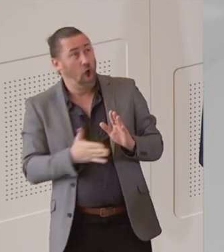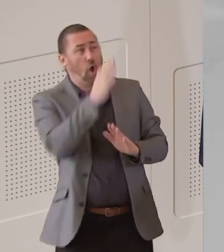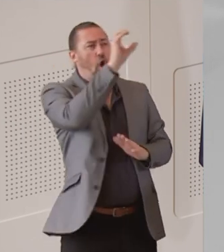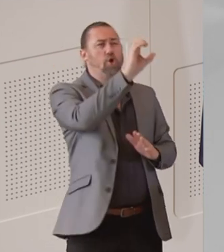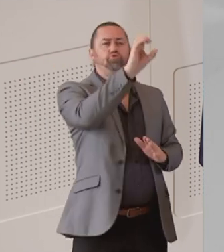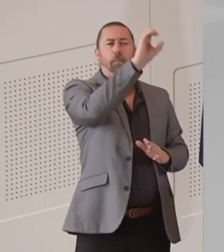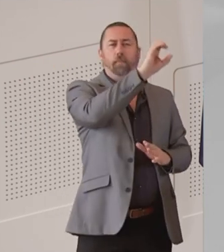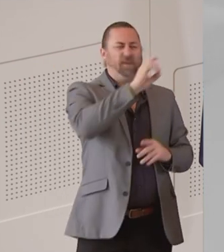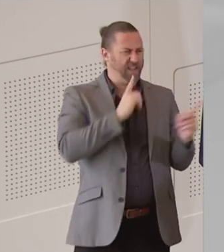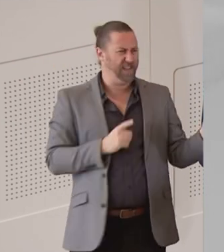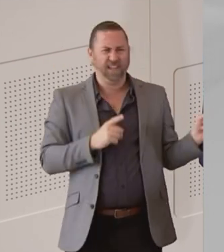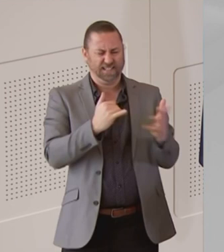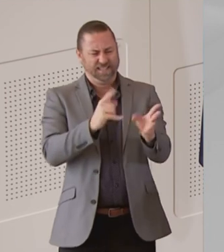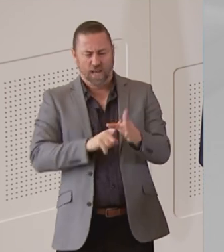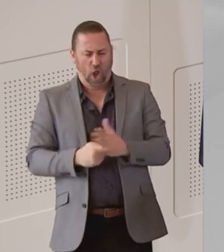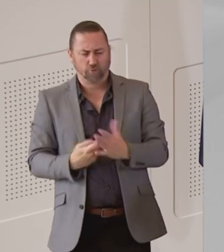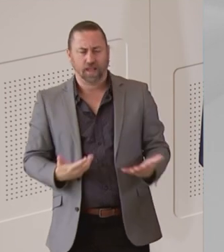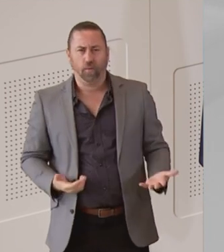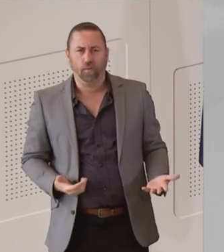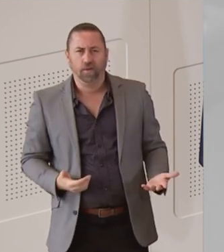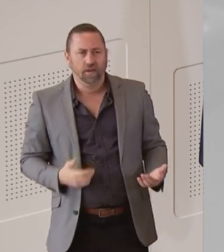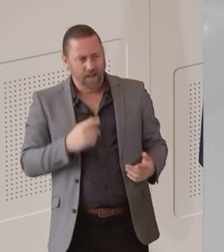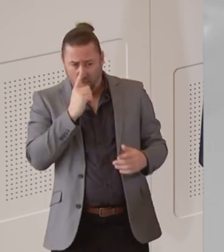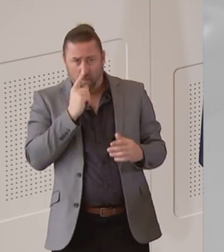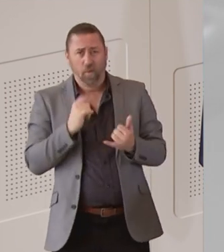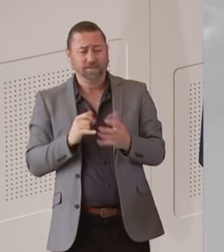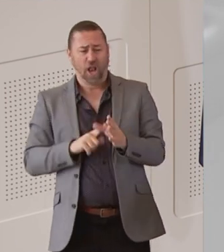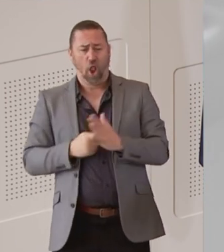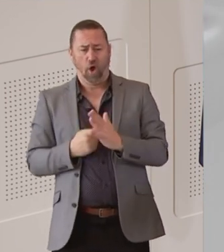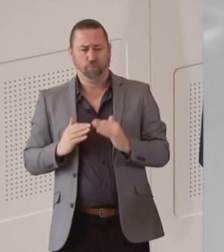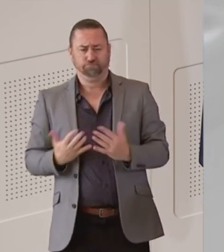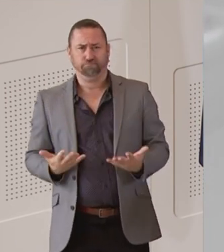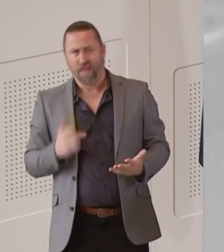in Sydney are in lockdown. People in Sydney are in lockdown.